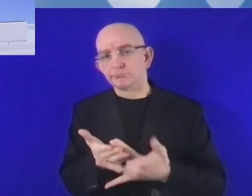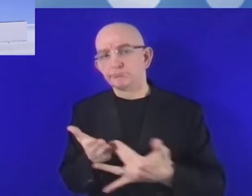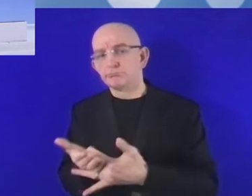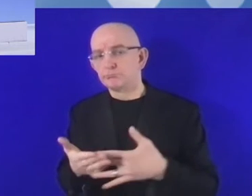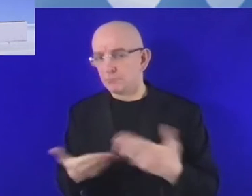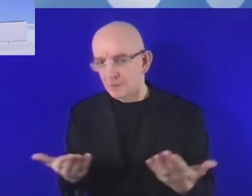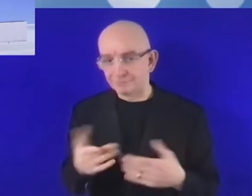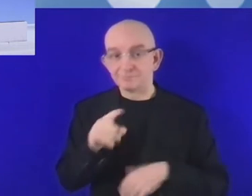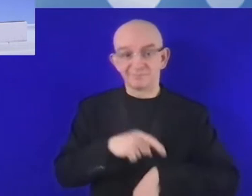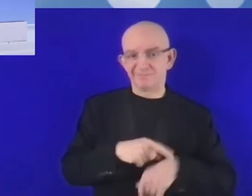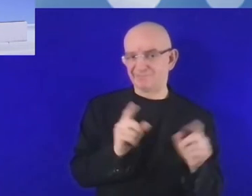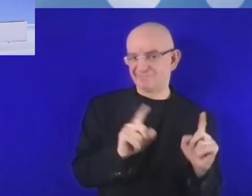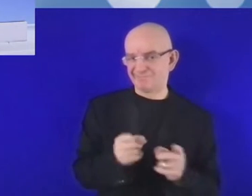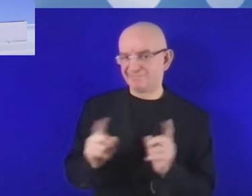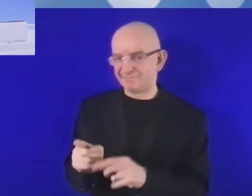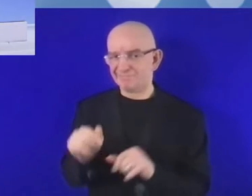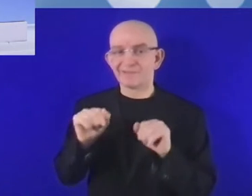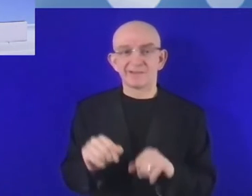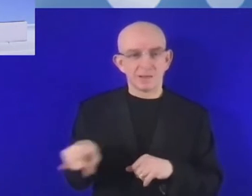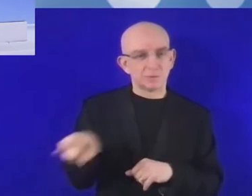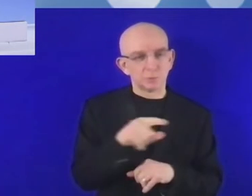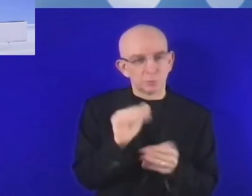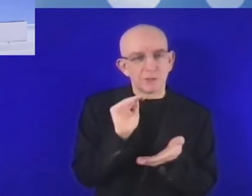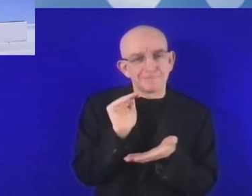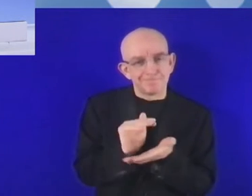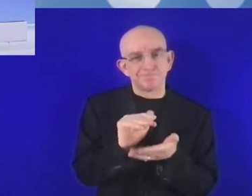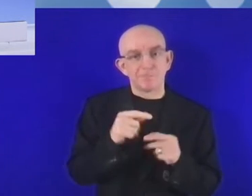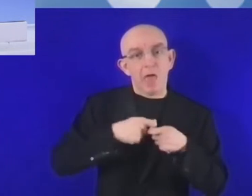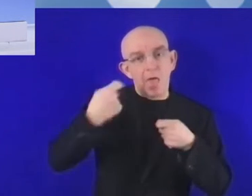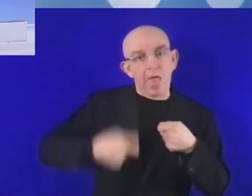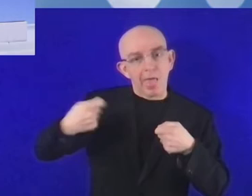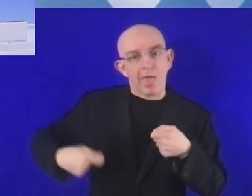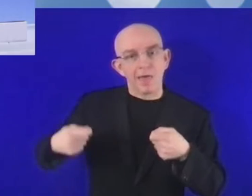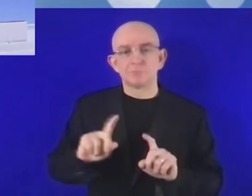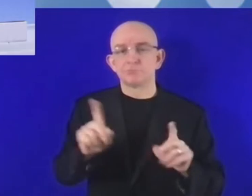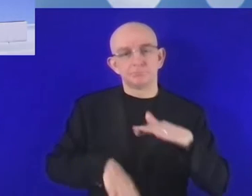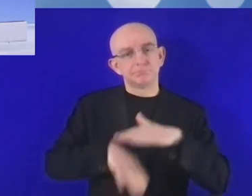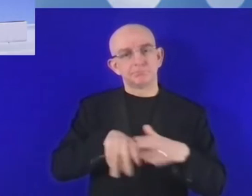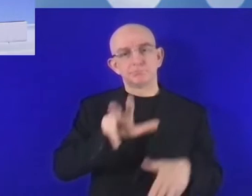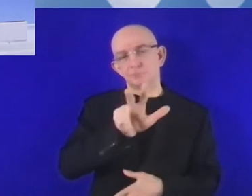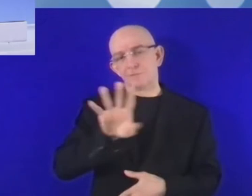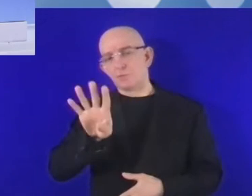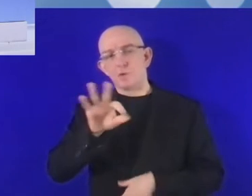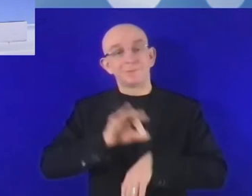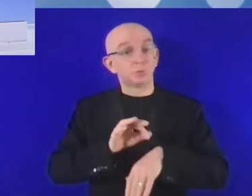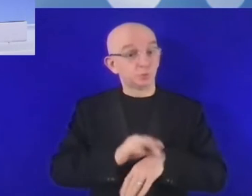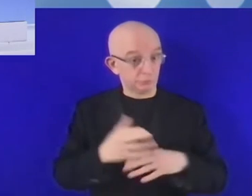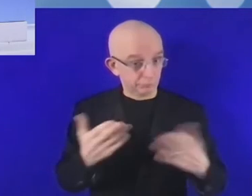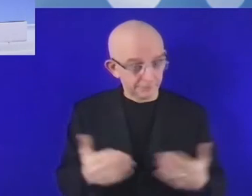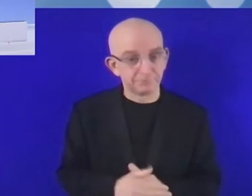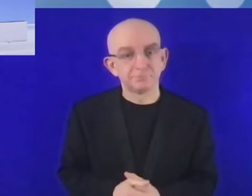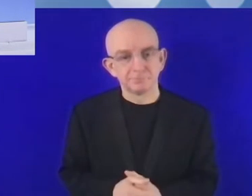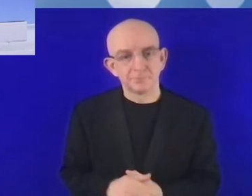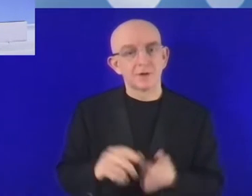3-4 minutes. Let me give the floor to Ms. Huria Almahdi, State Minister of Innovation and Technology,